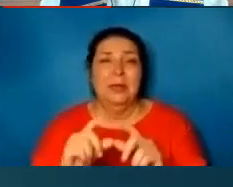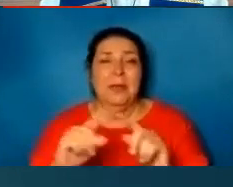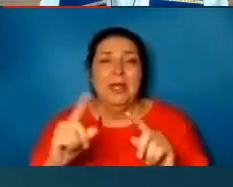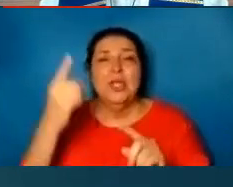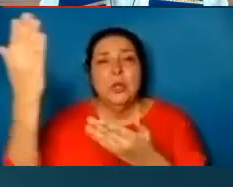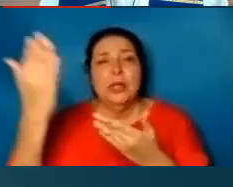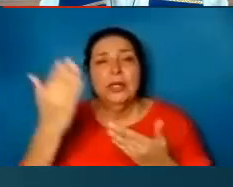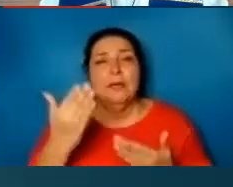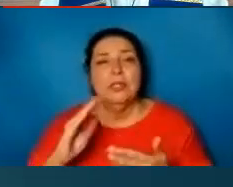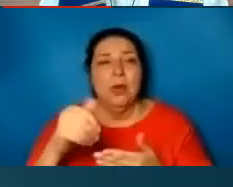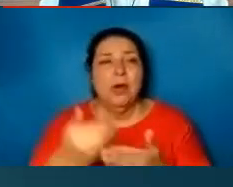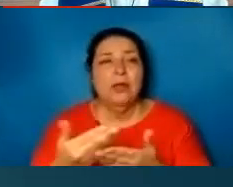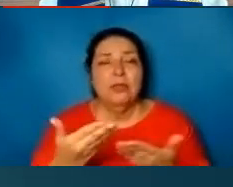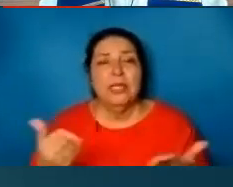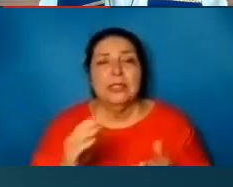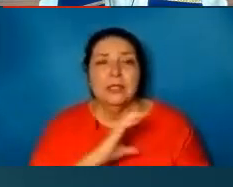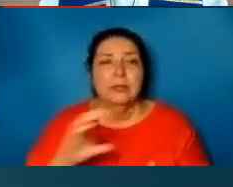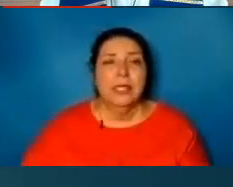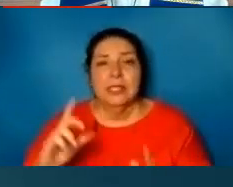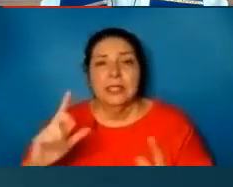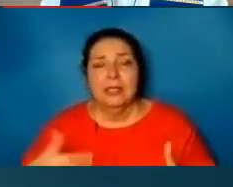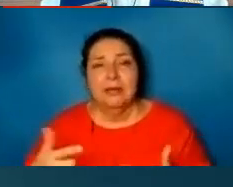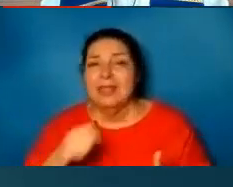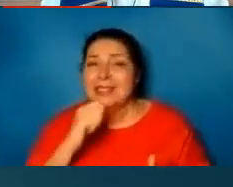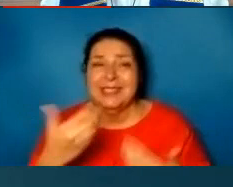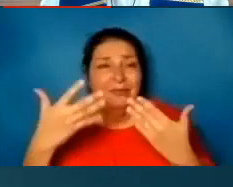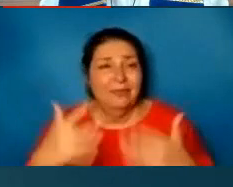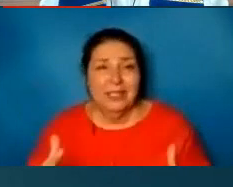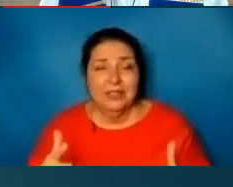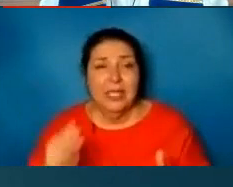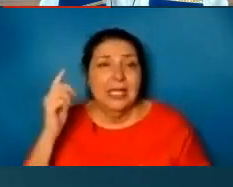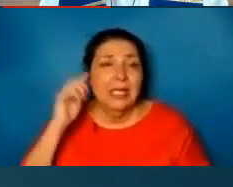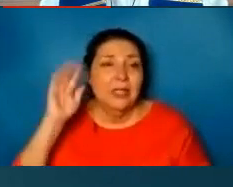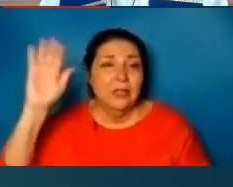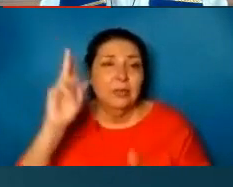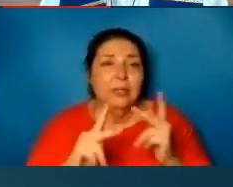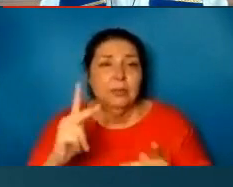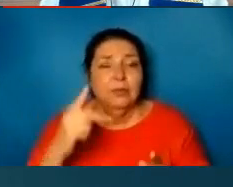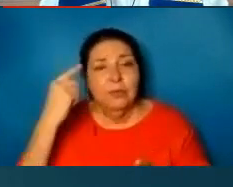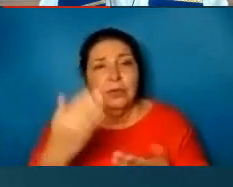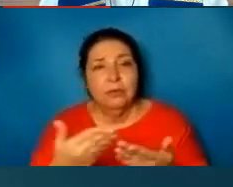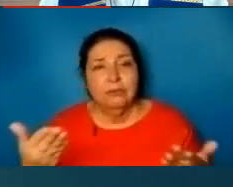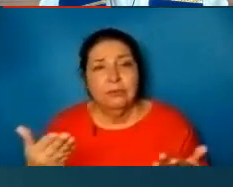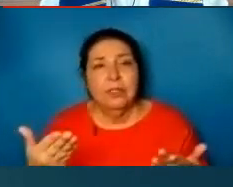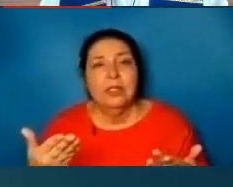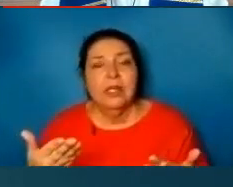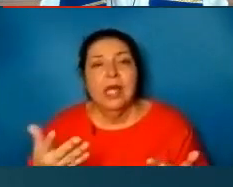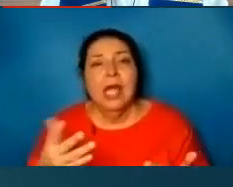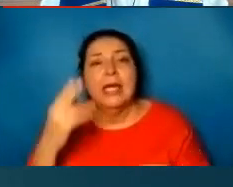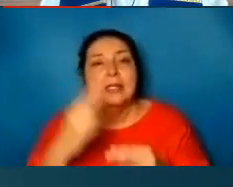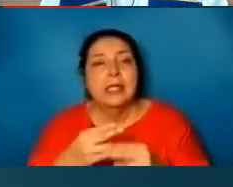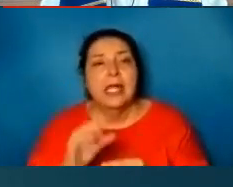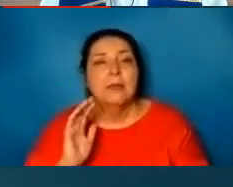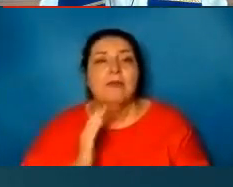us all things in Christ. And the life that does not end. Hear your people for the sake of and in the name of our